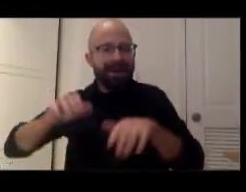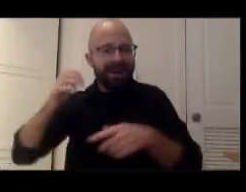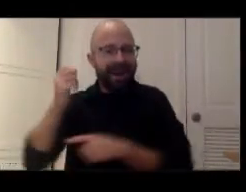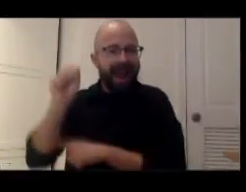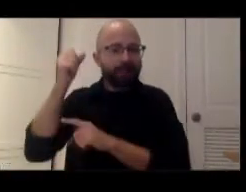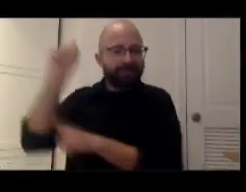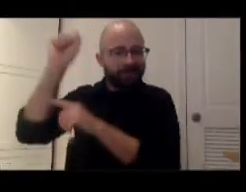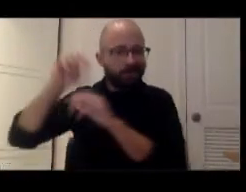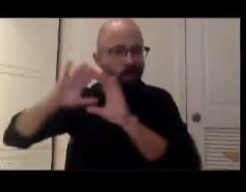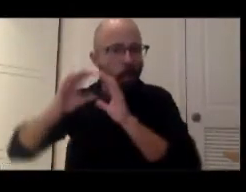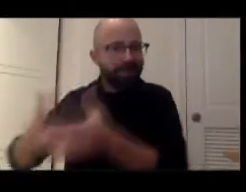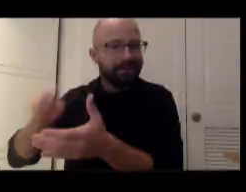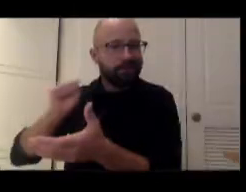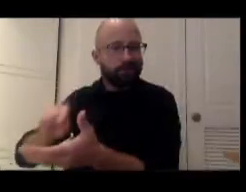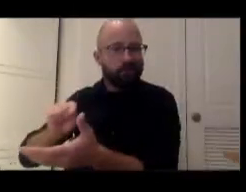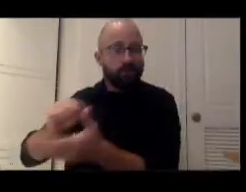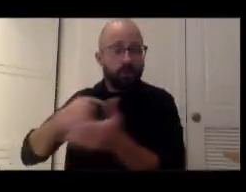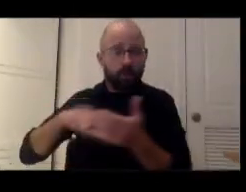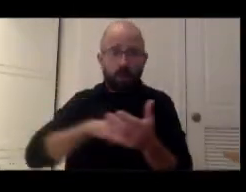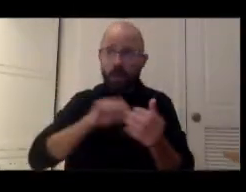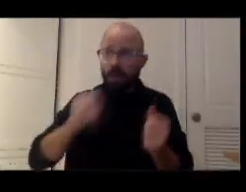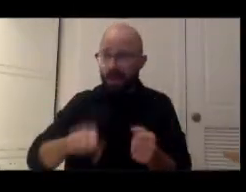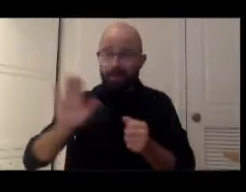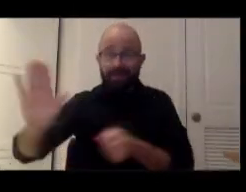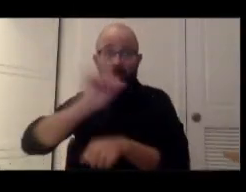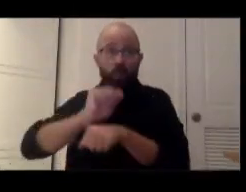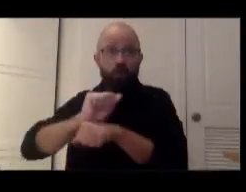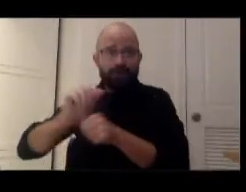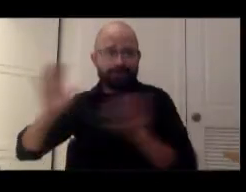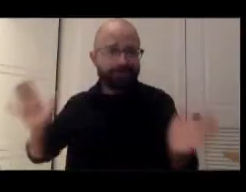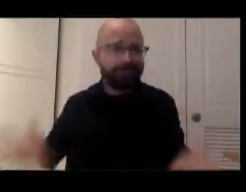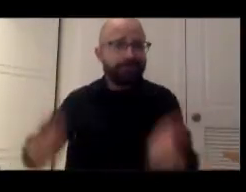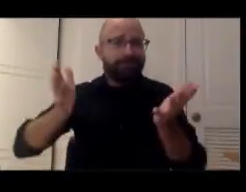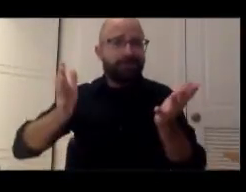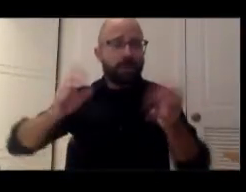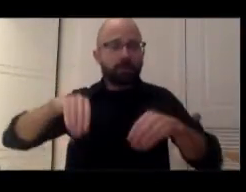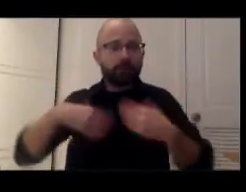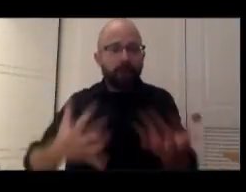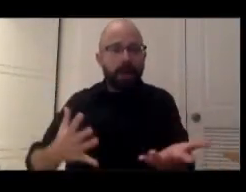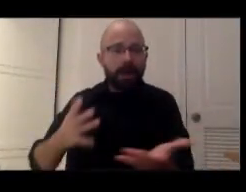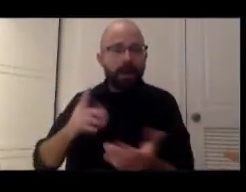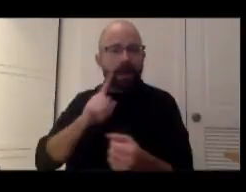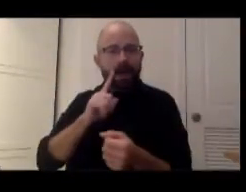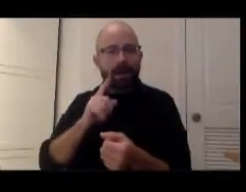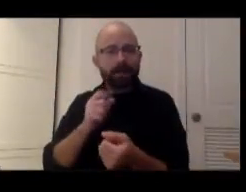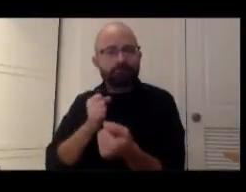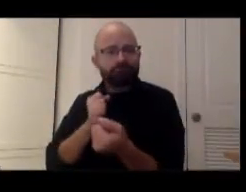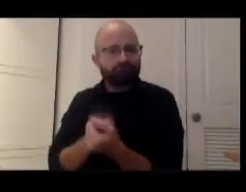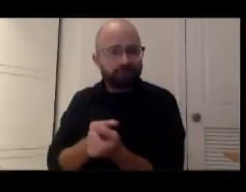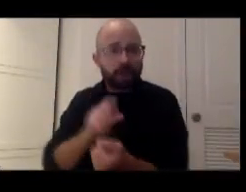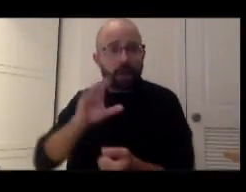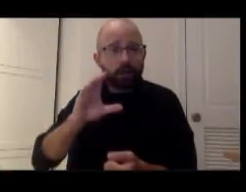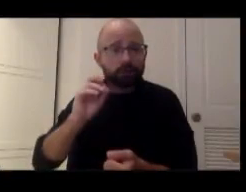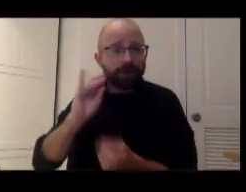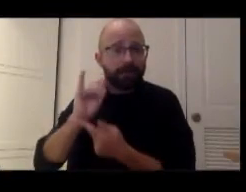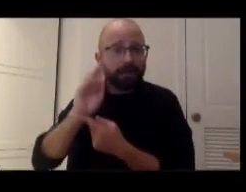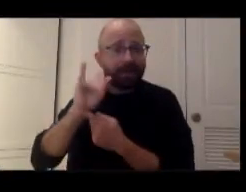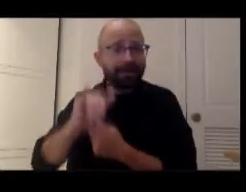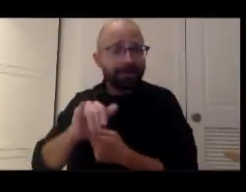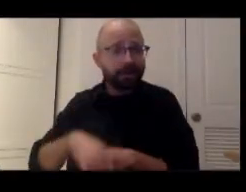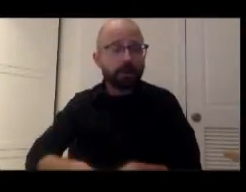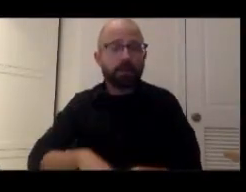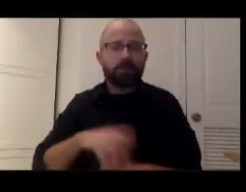amplify their work to sometimes provide credibility and legitimacy, in other words currency, to their work.